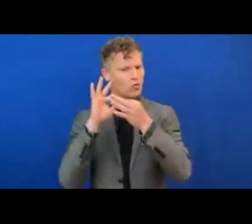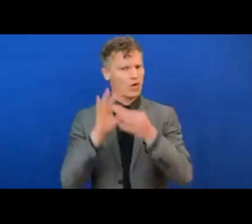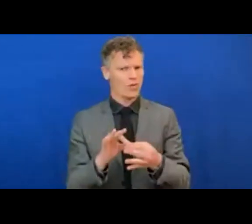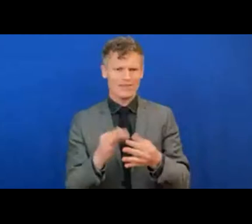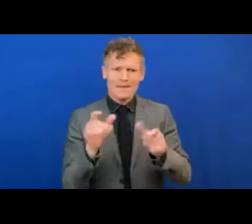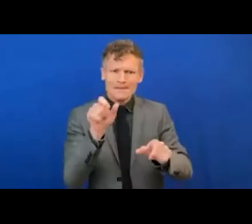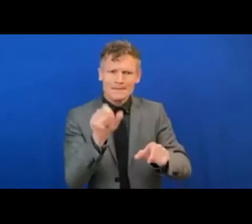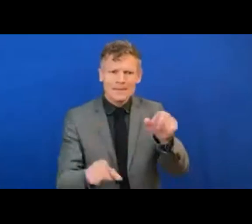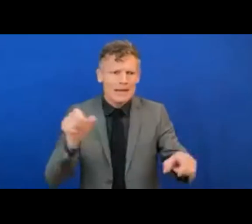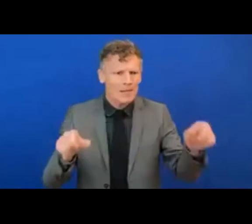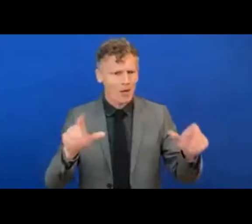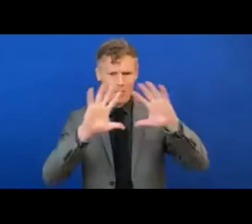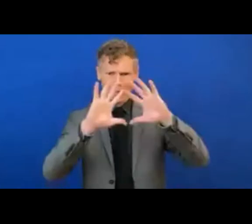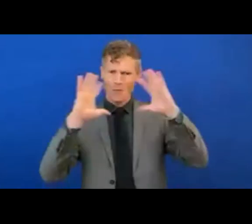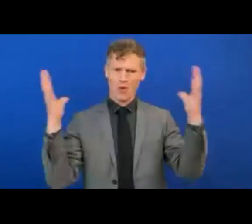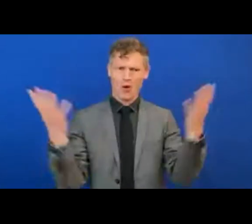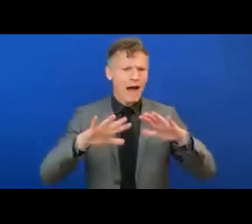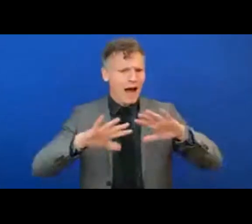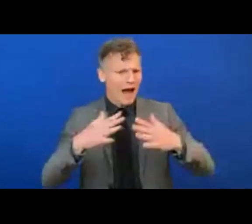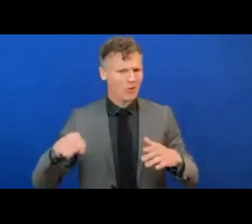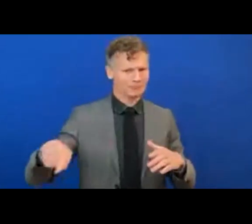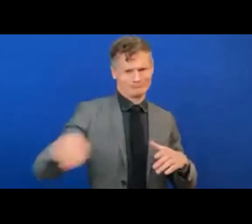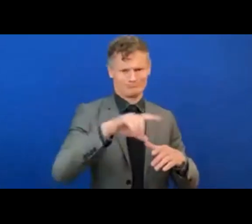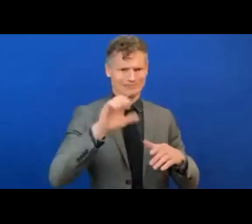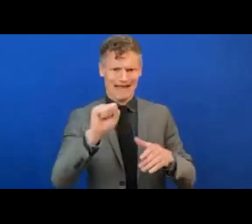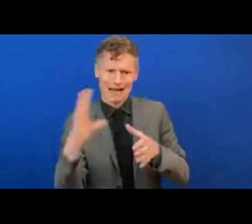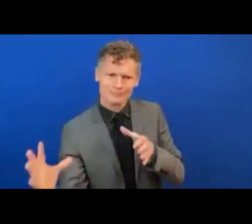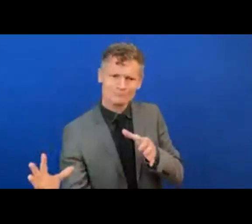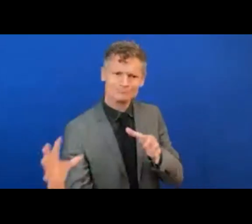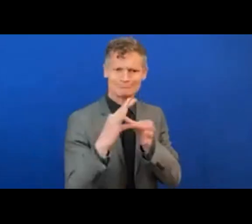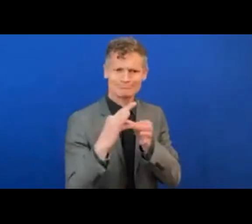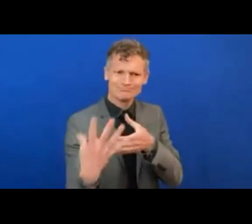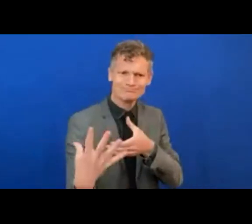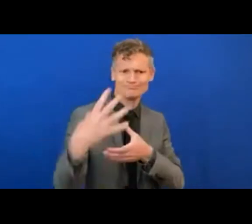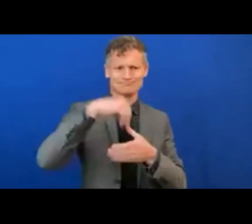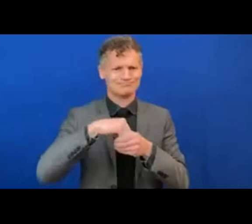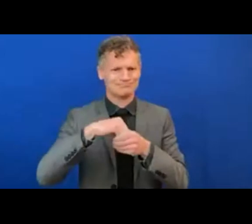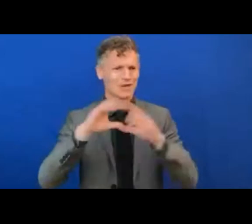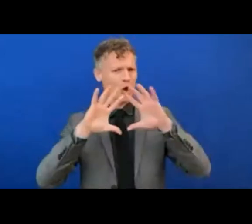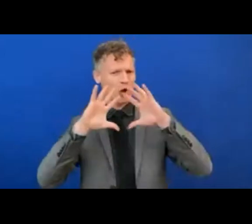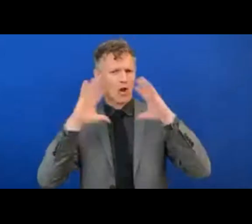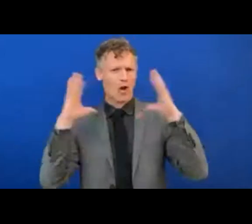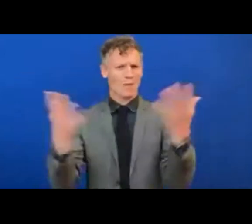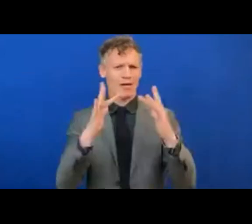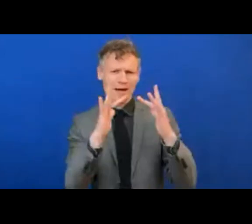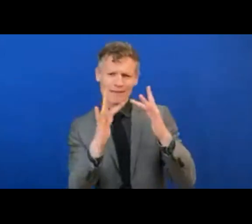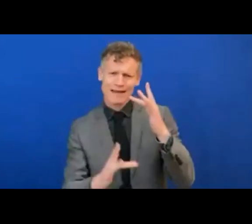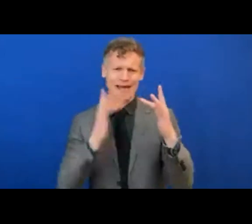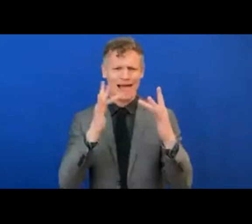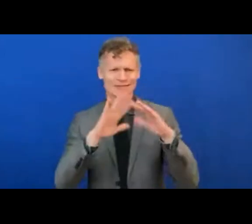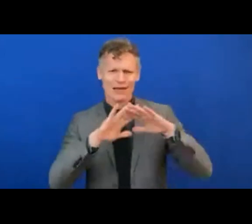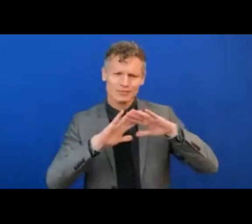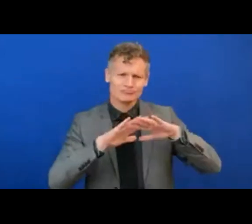can participate in the globally connected society. And it really is a way of really helping us better